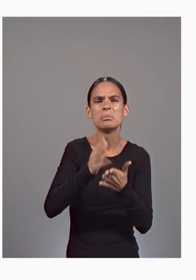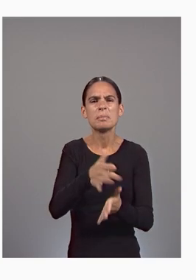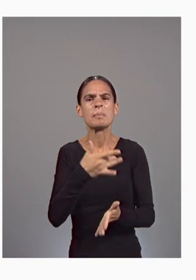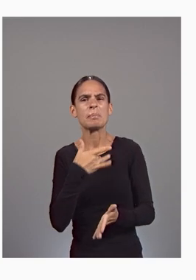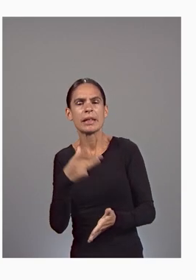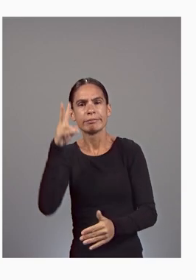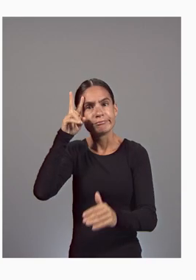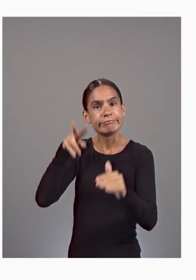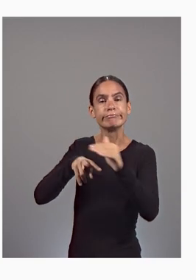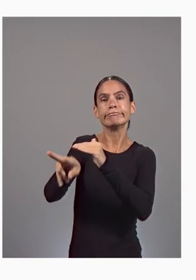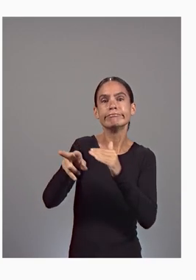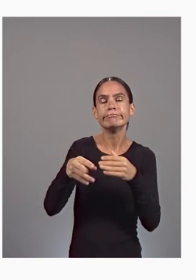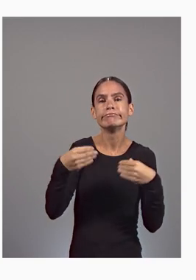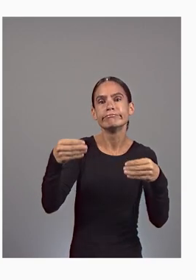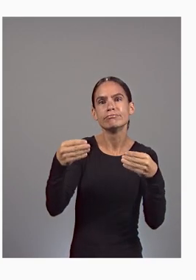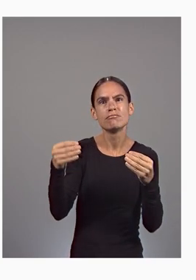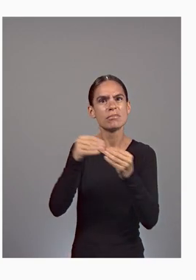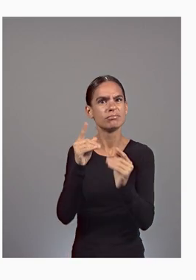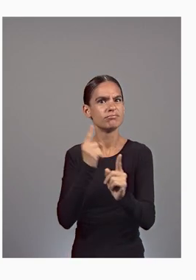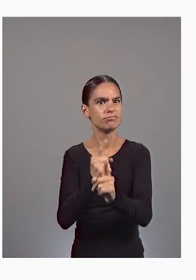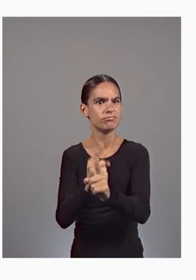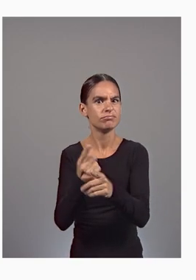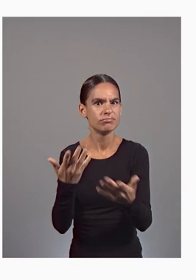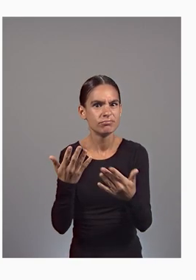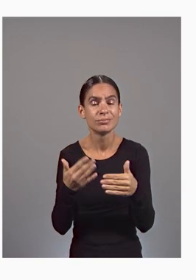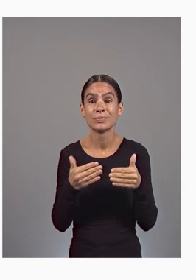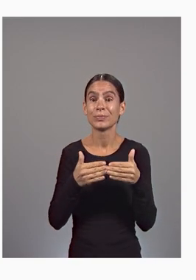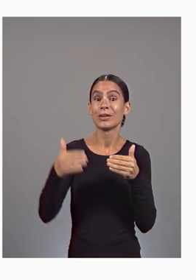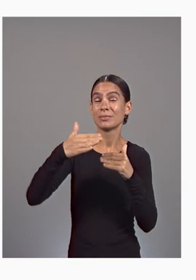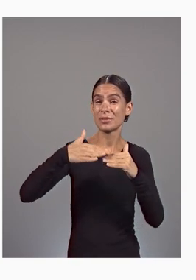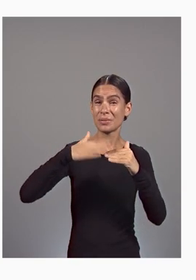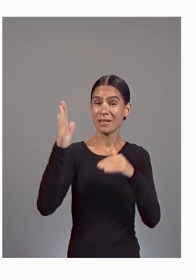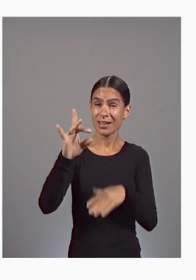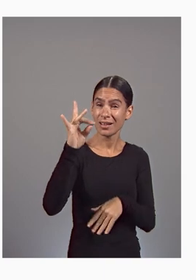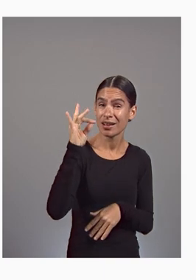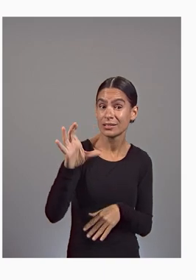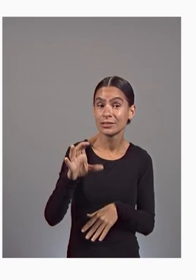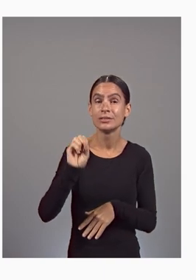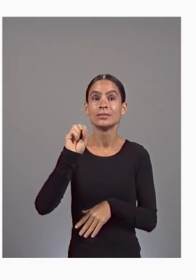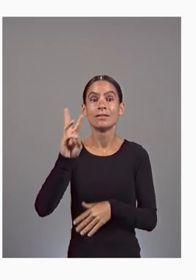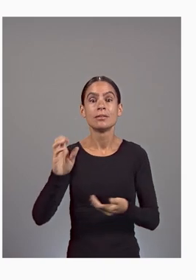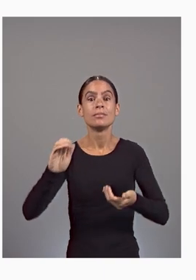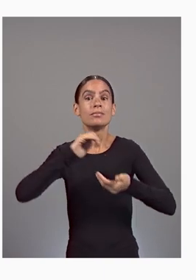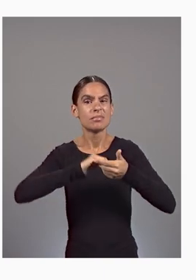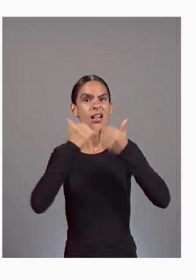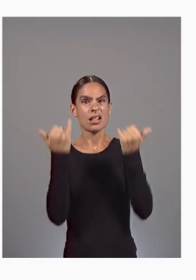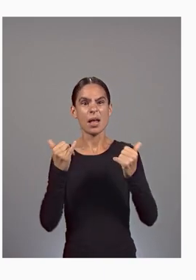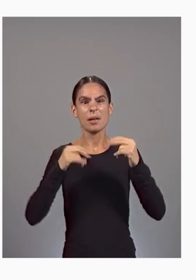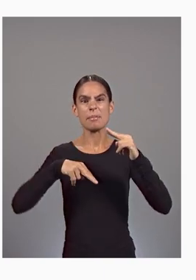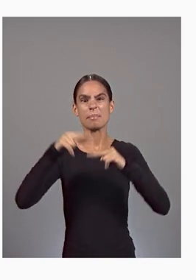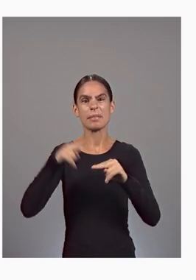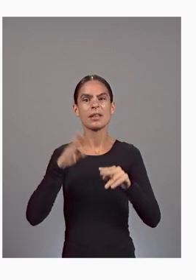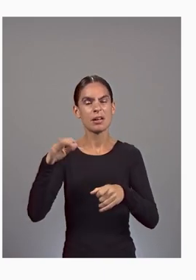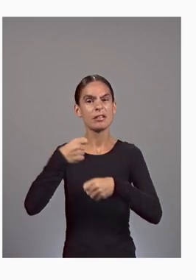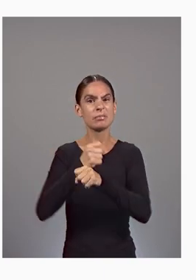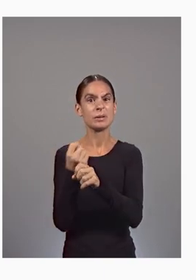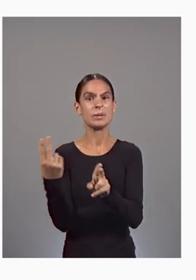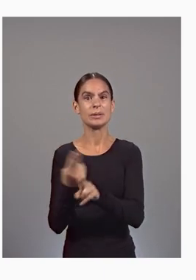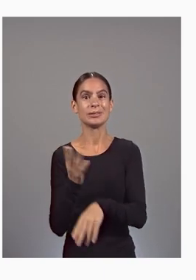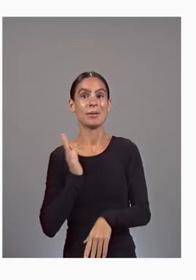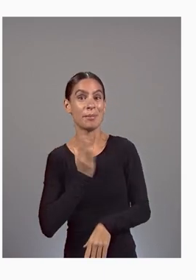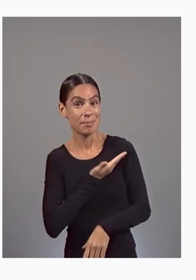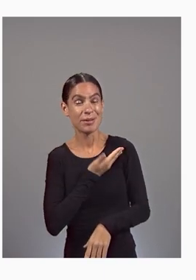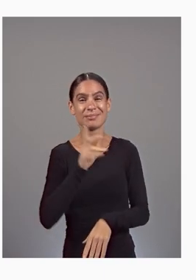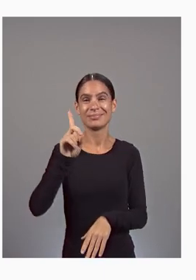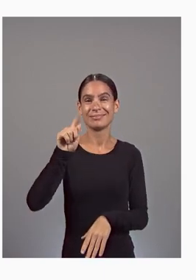Further, over 800 software partners are building the products using our data cloud.